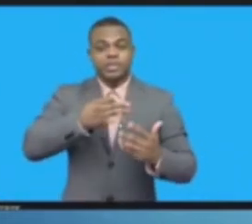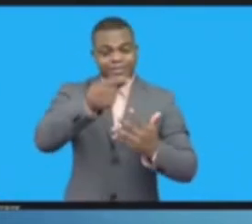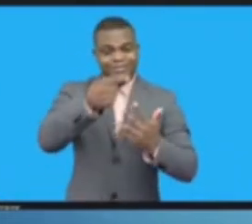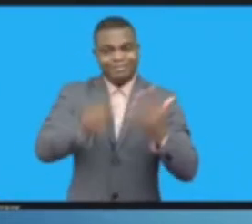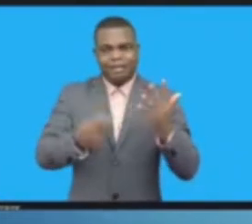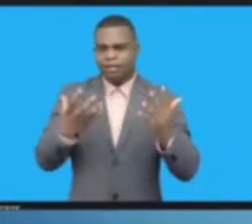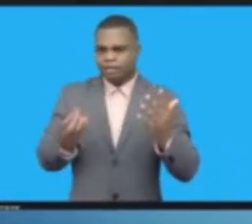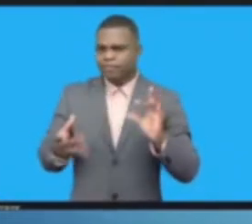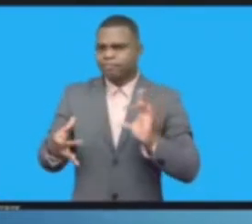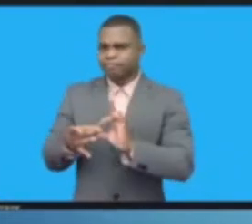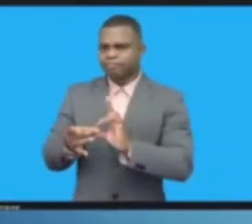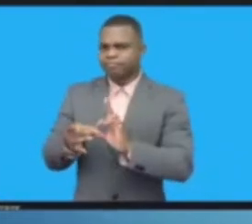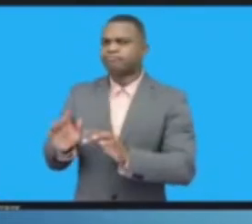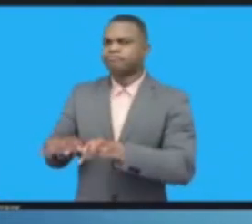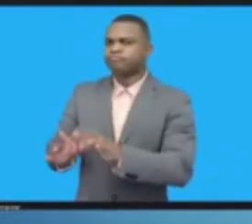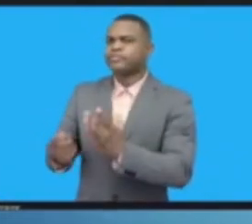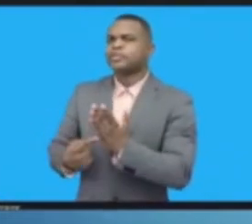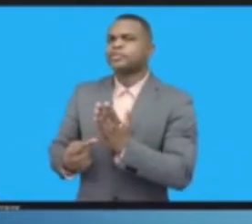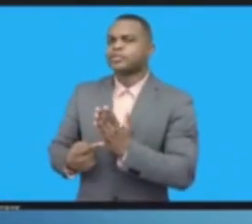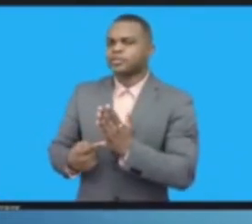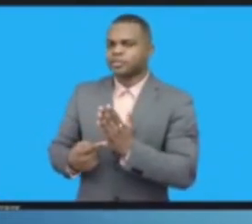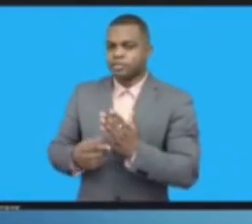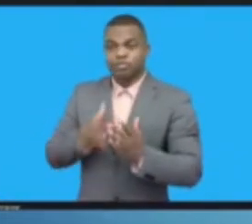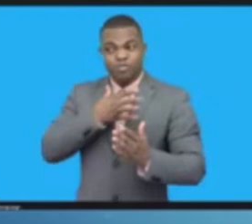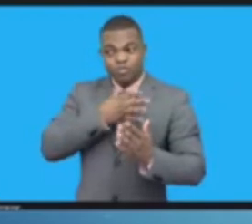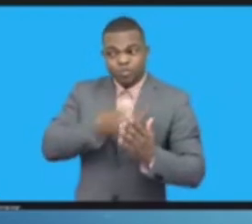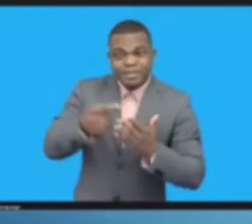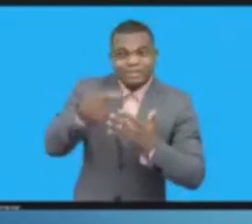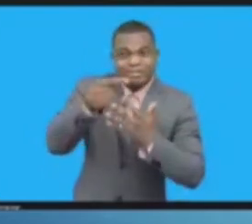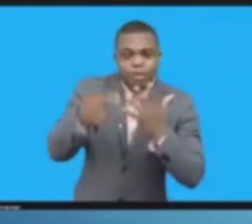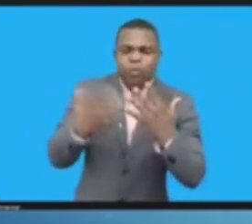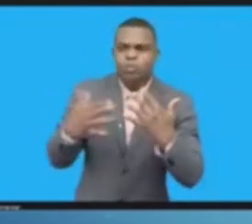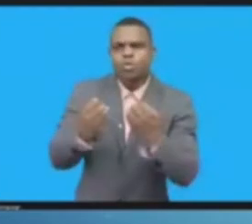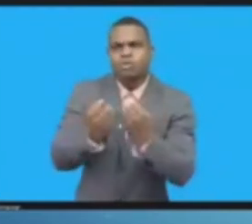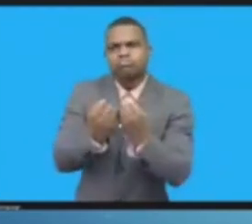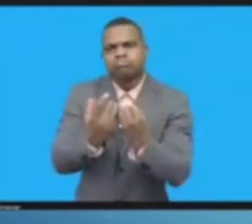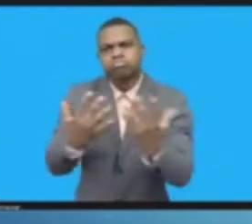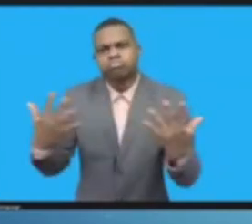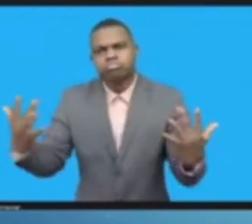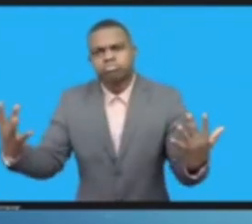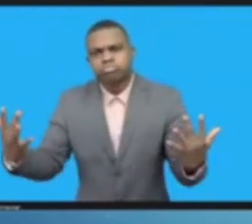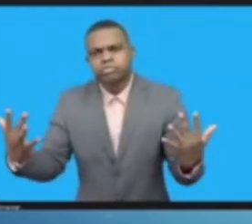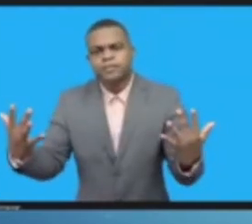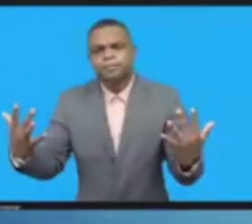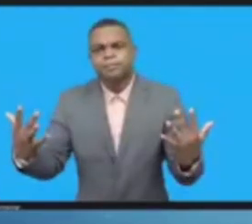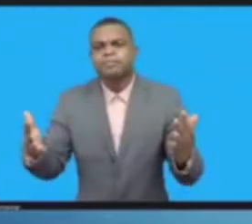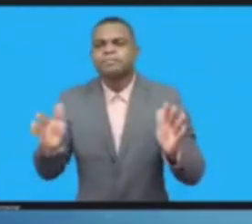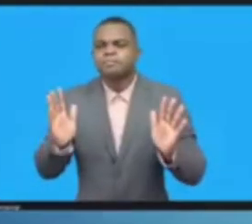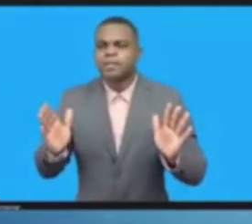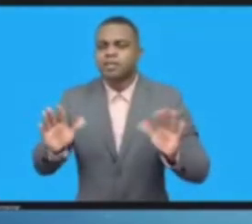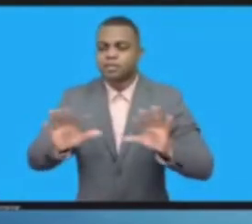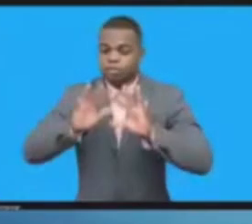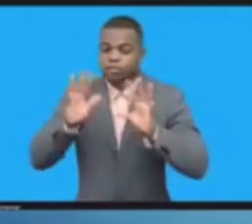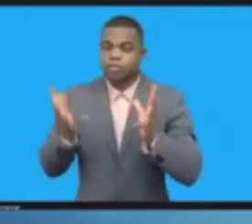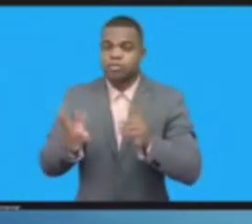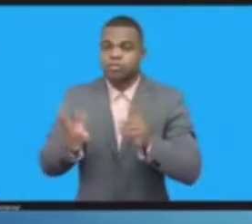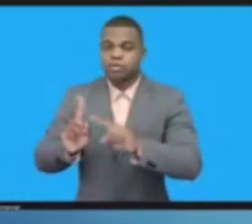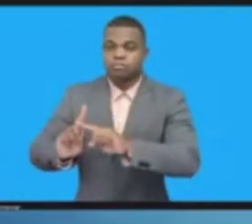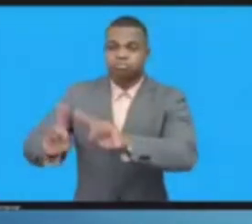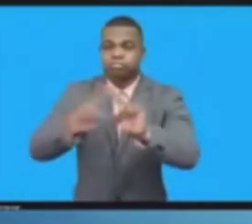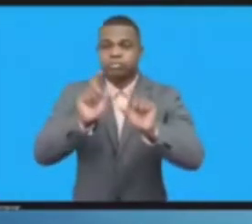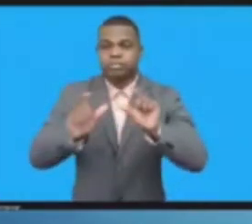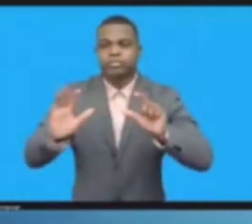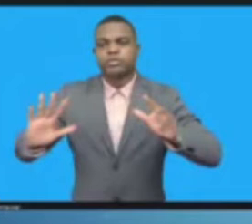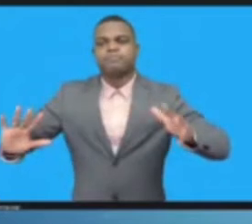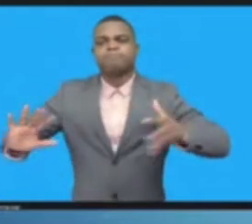absolutely need to embrace. We need to embrace it as a global community. Because